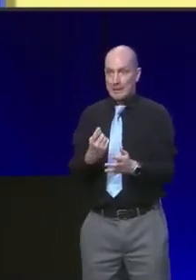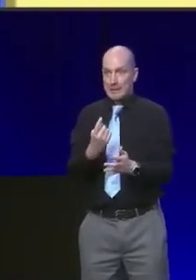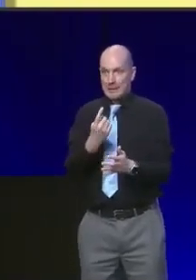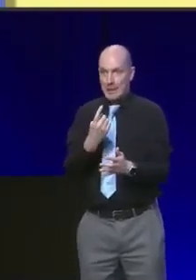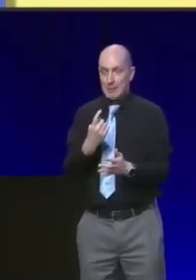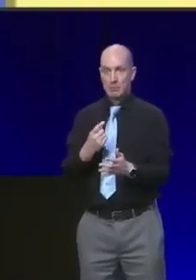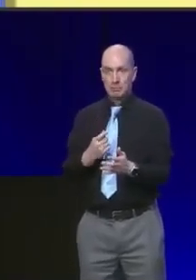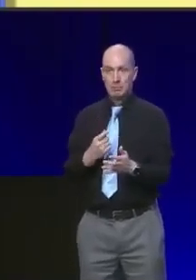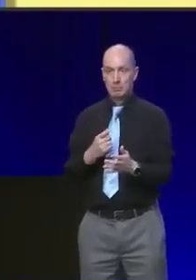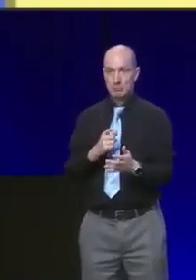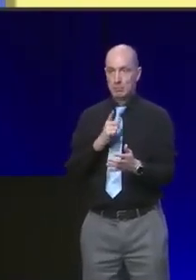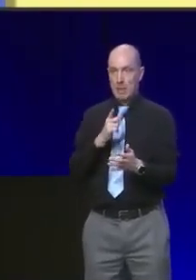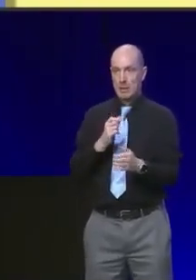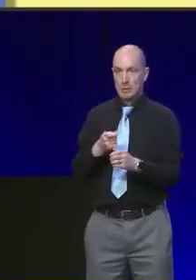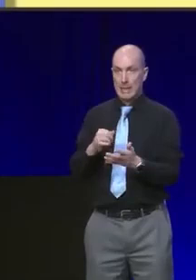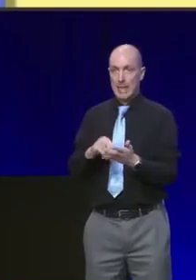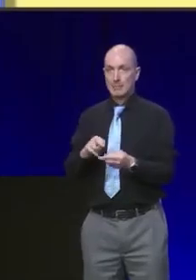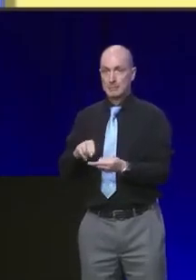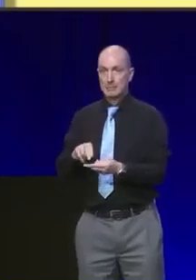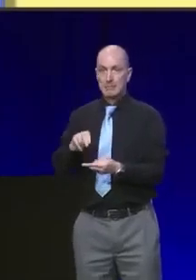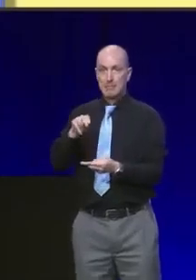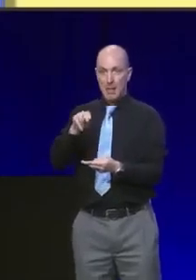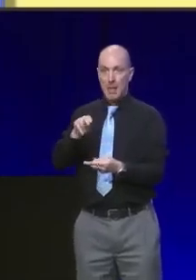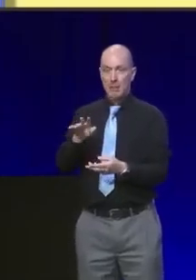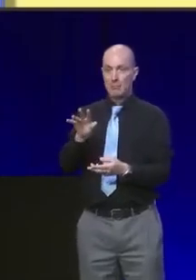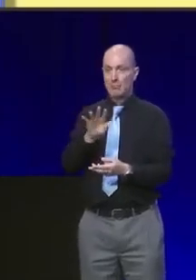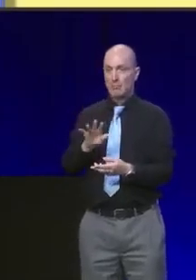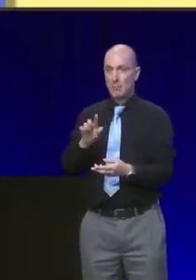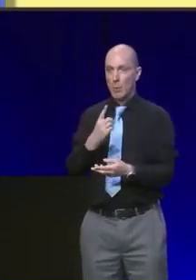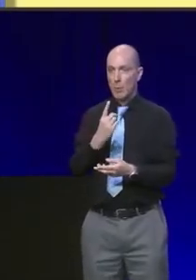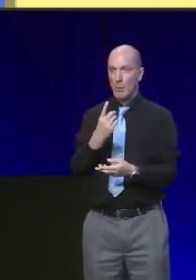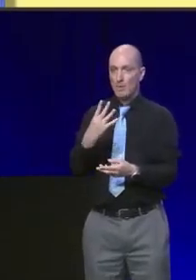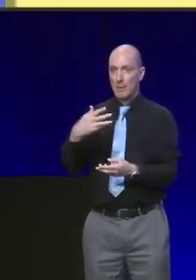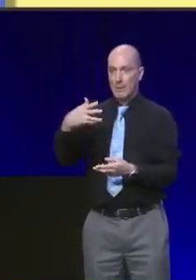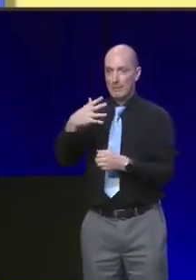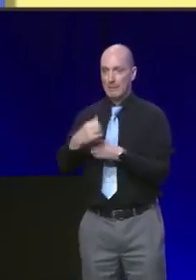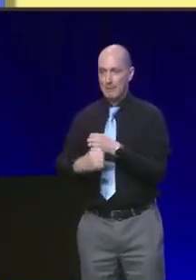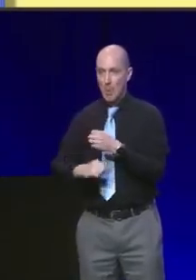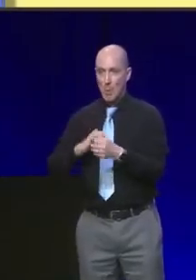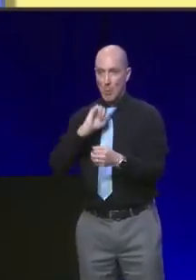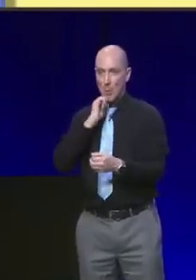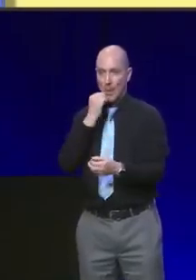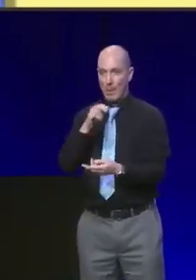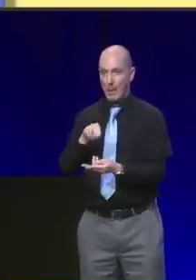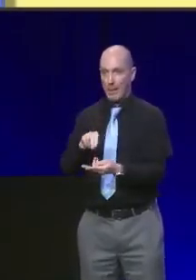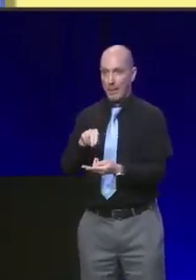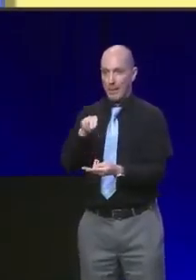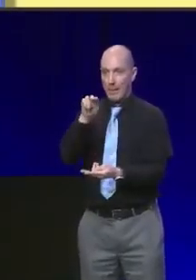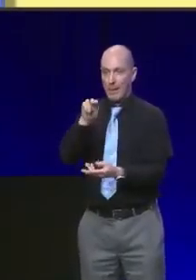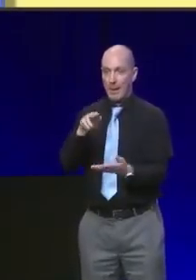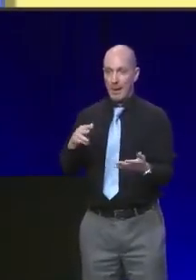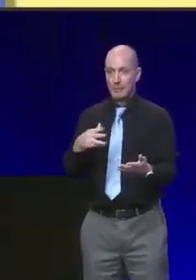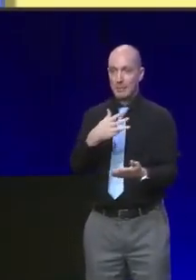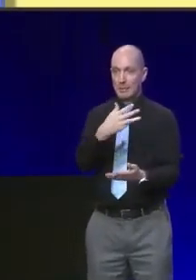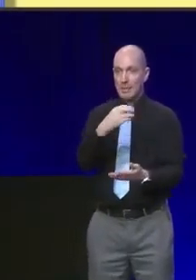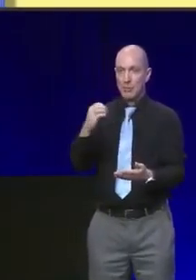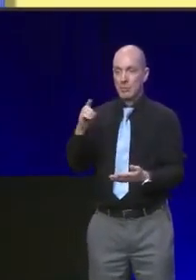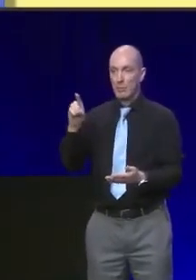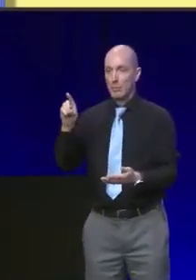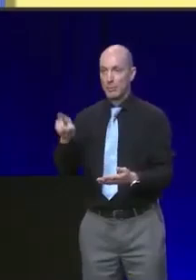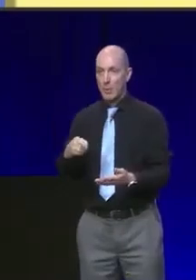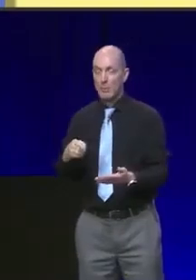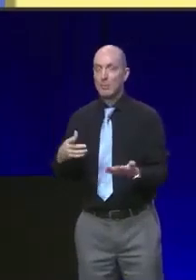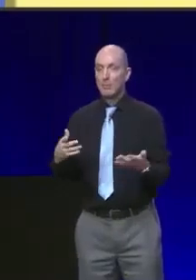rise by an average of £149. And 900,000 pensioners in Scotland